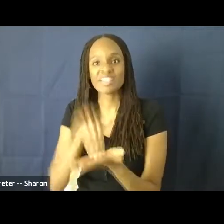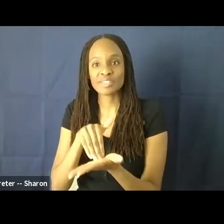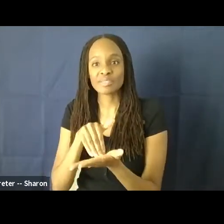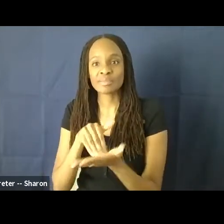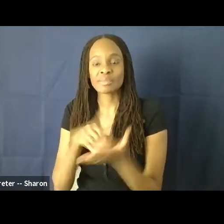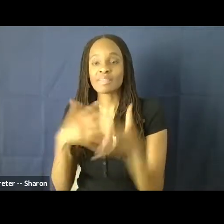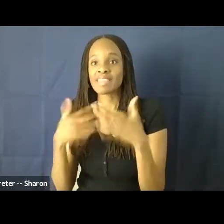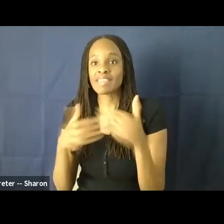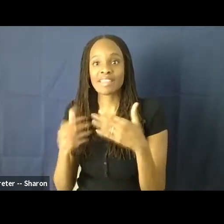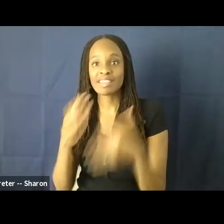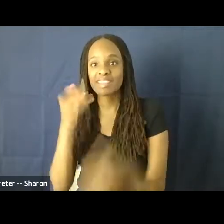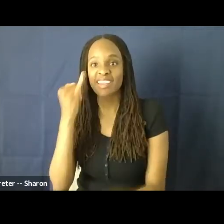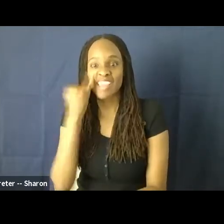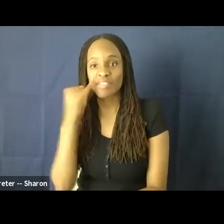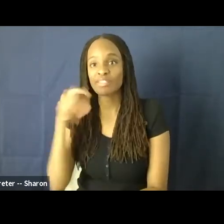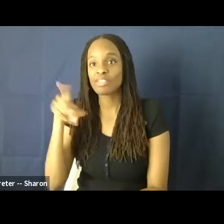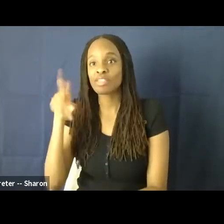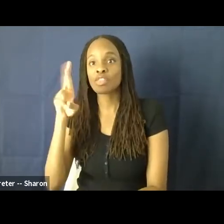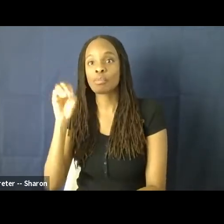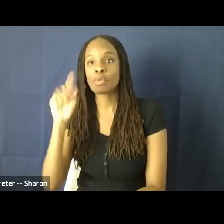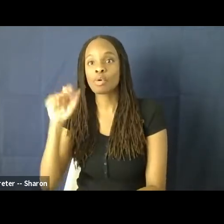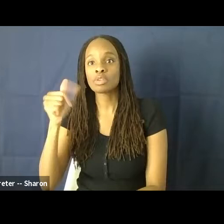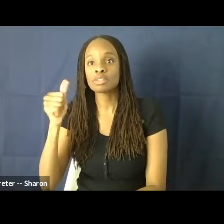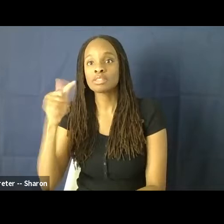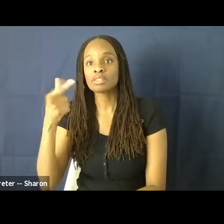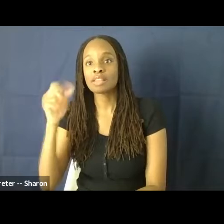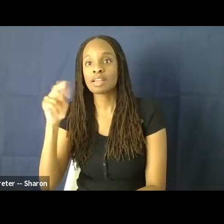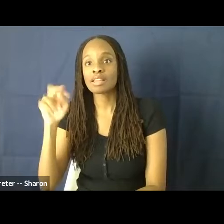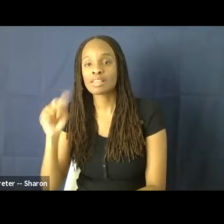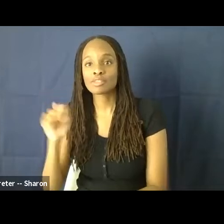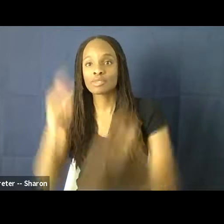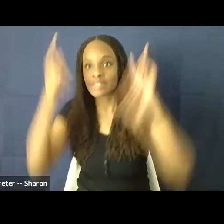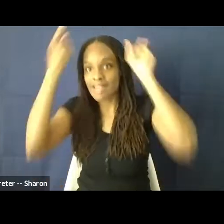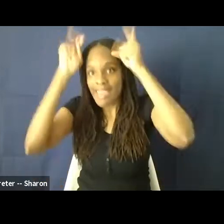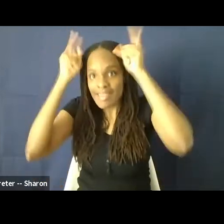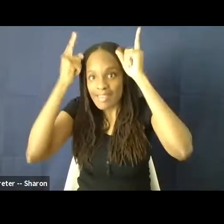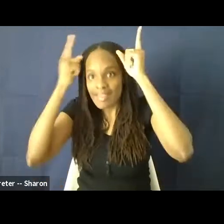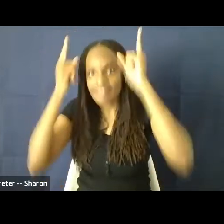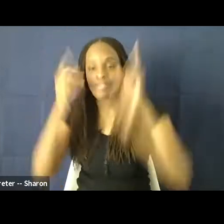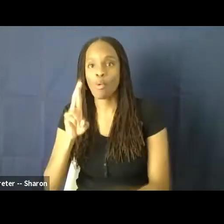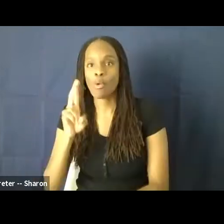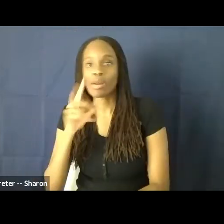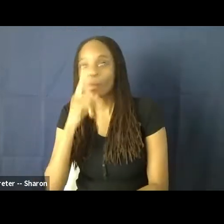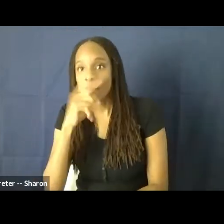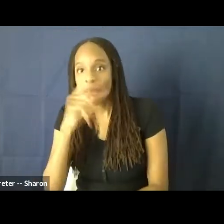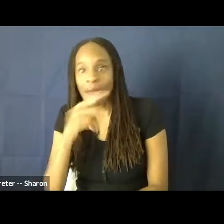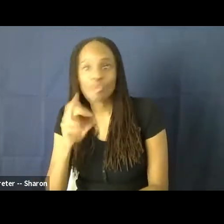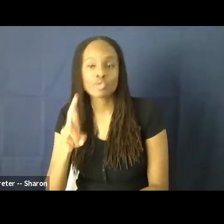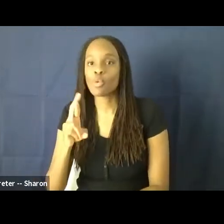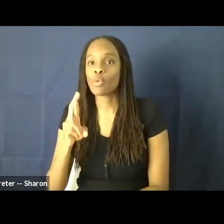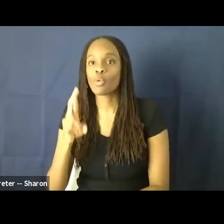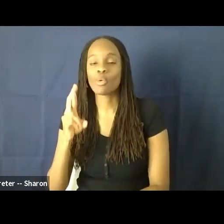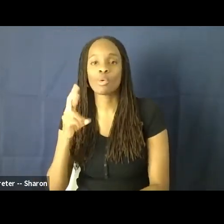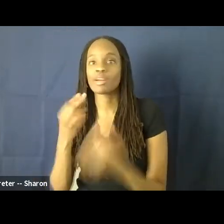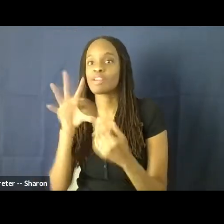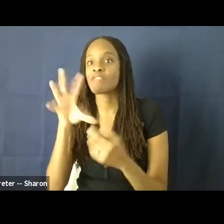protagonist of what I was watching or reading was an alien or a mouse in a time period 50 years